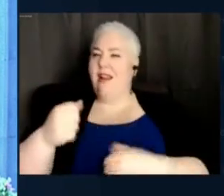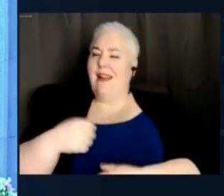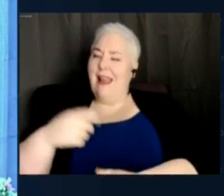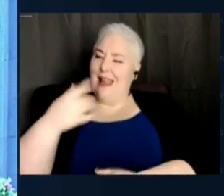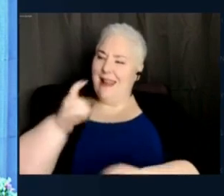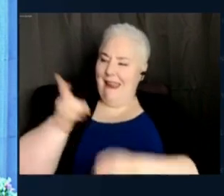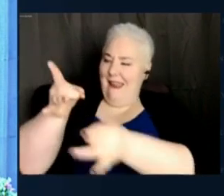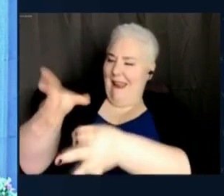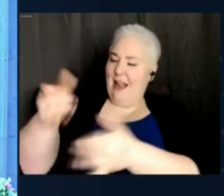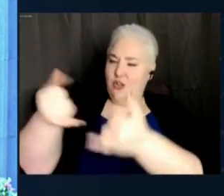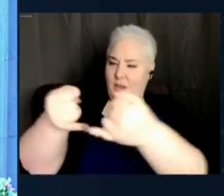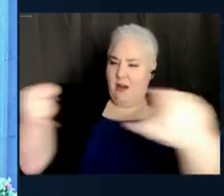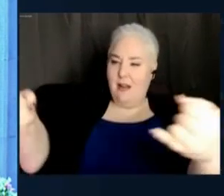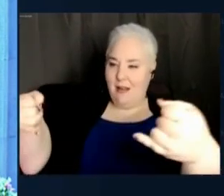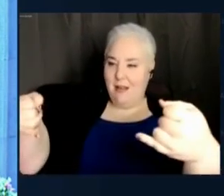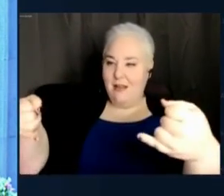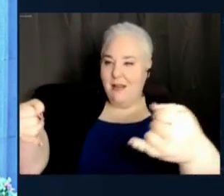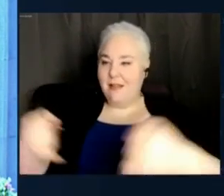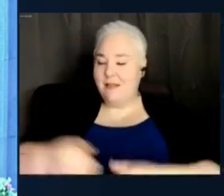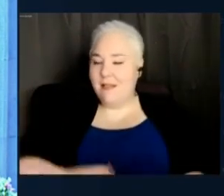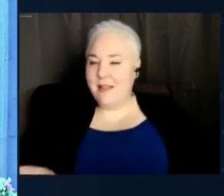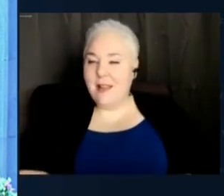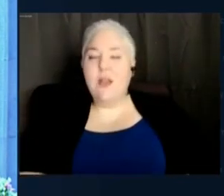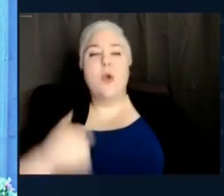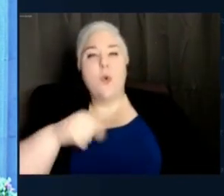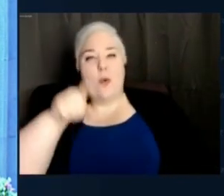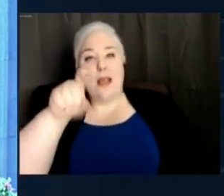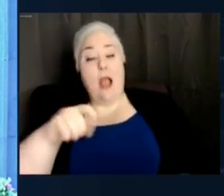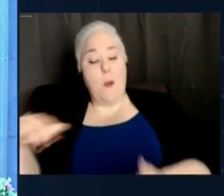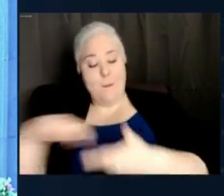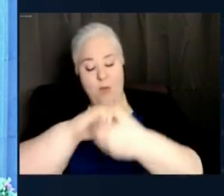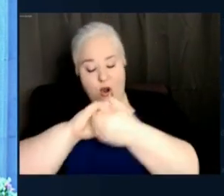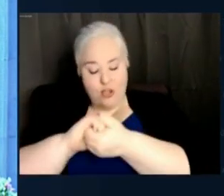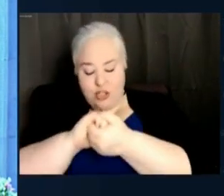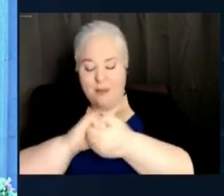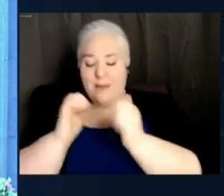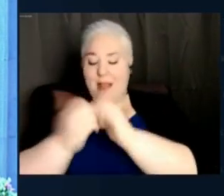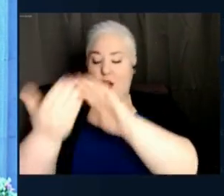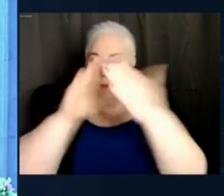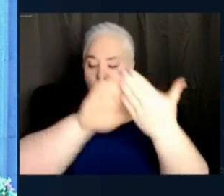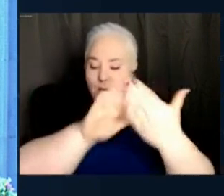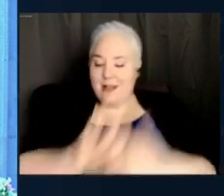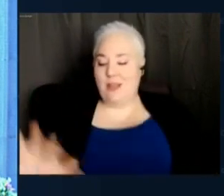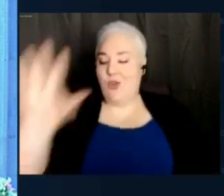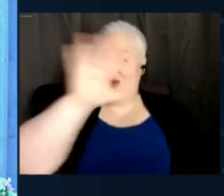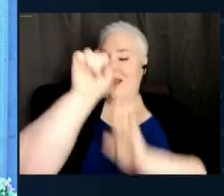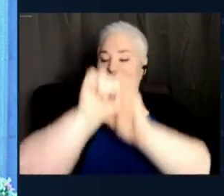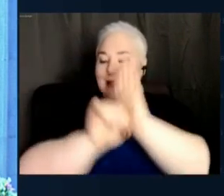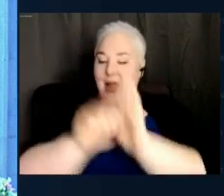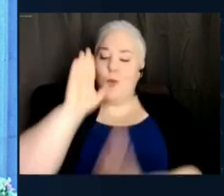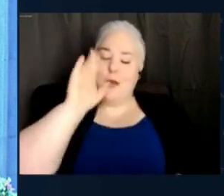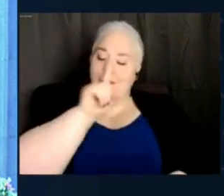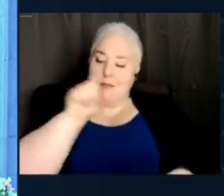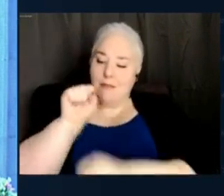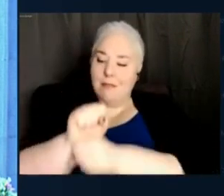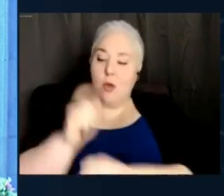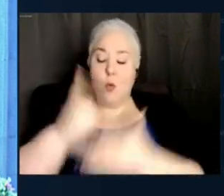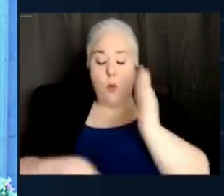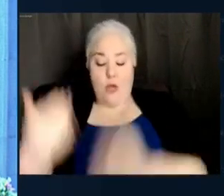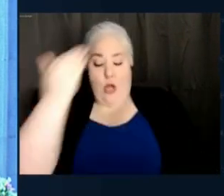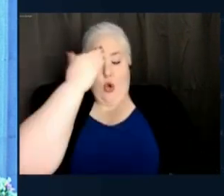our state forward. The partnerships that we're building within communities and across the state will ensure that what we know to be true